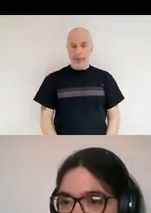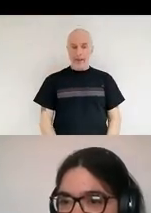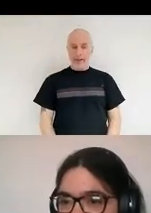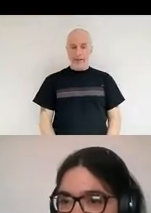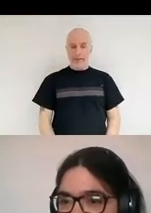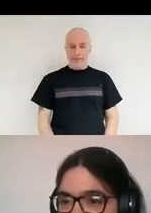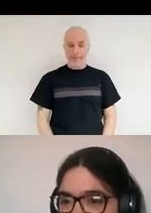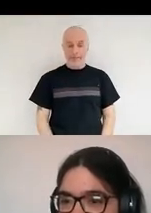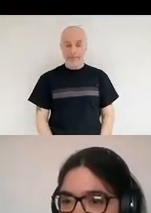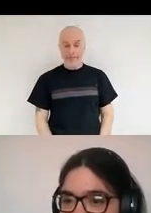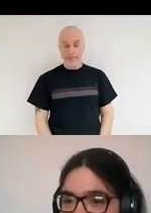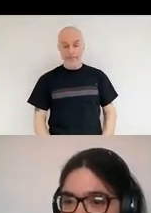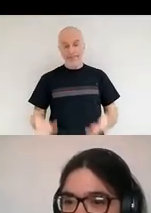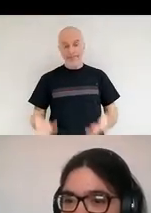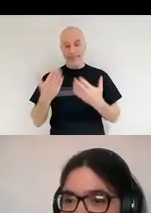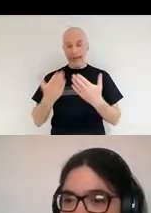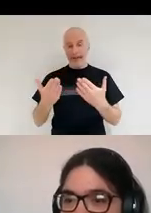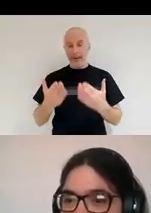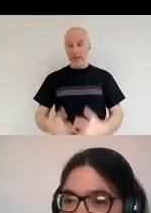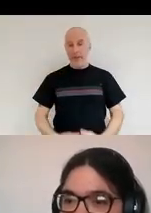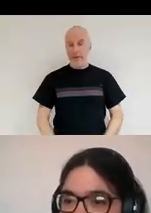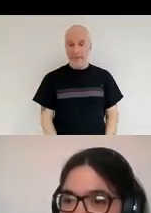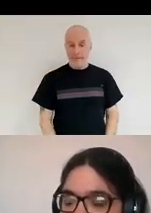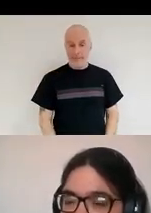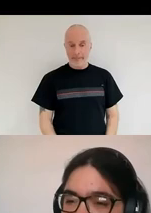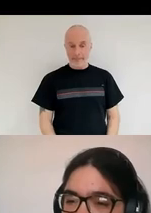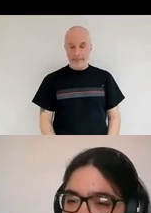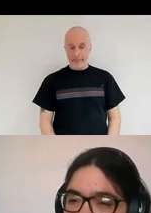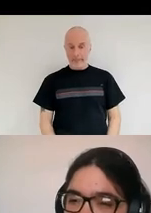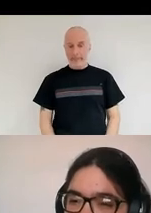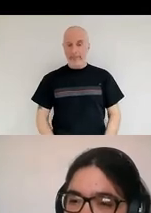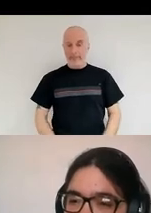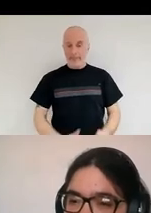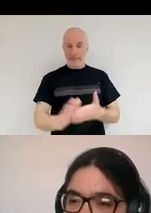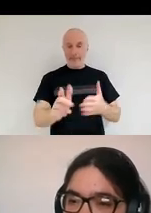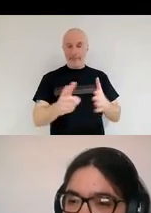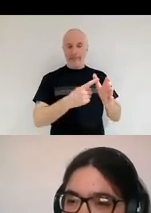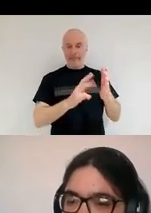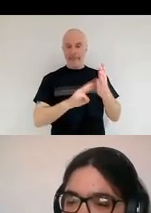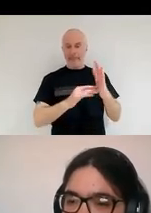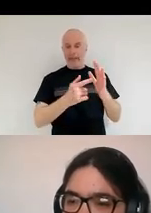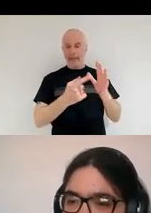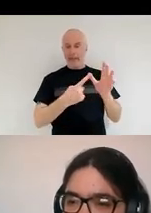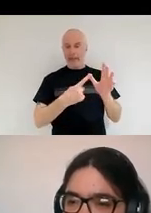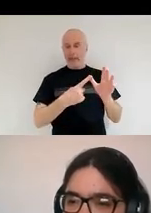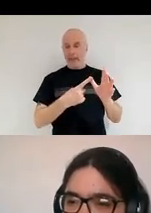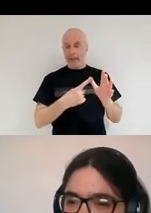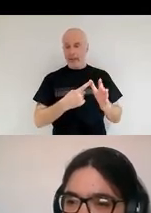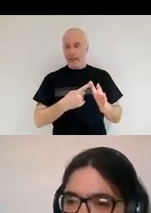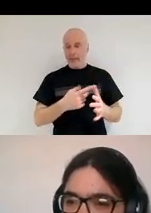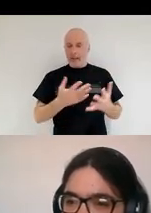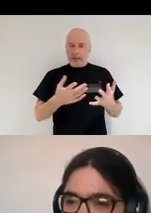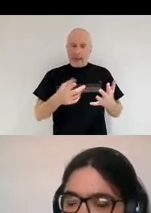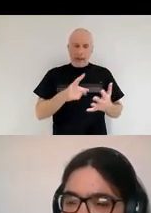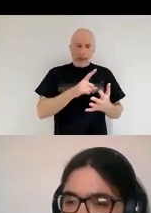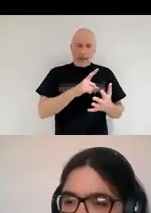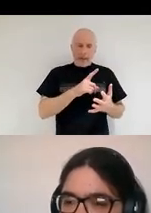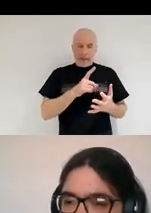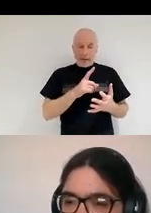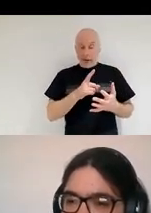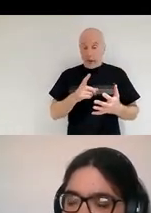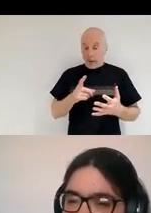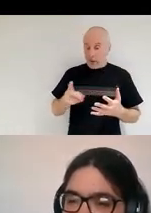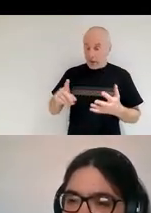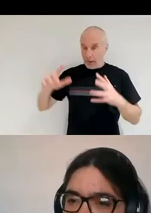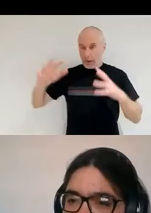interesting. Thank you, Nina. Right then, onto a question from Hamza. Hamza has put, why couldn't the dust seen from near the beginning of the